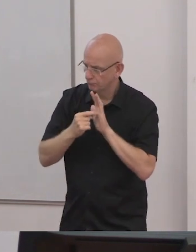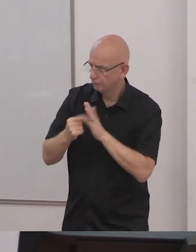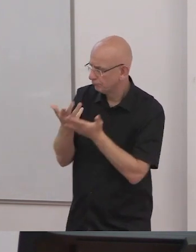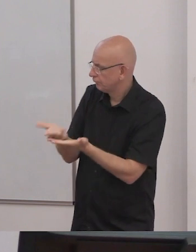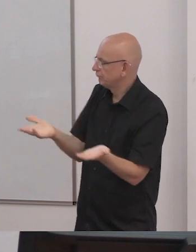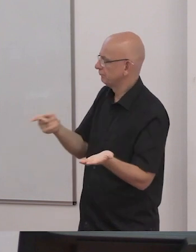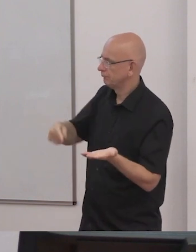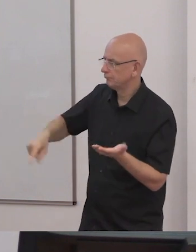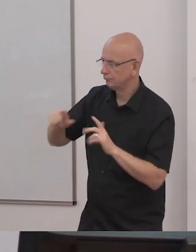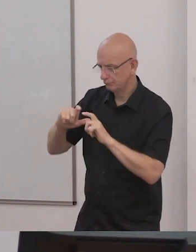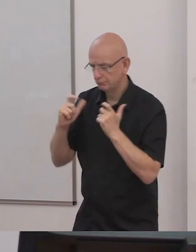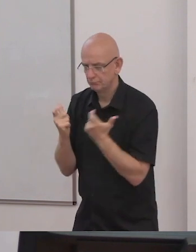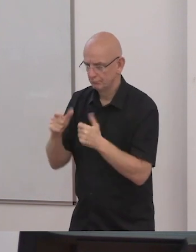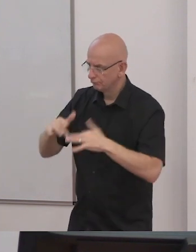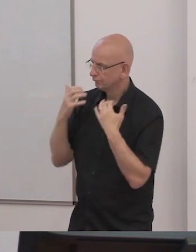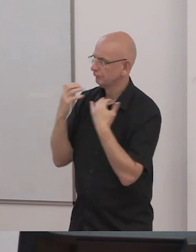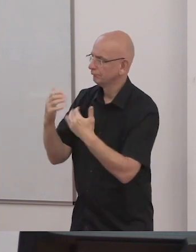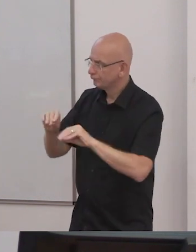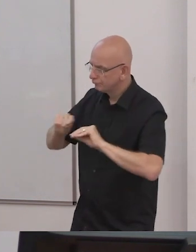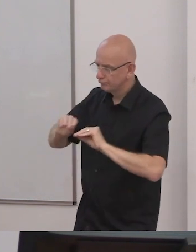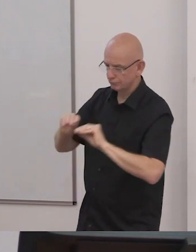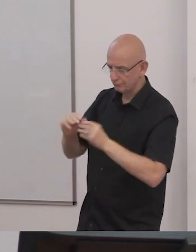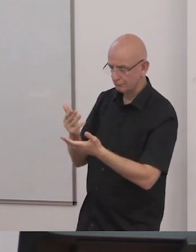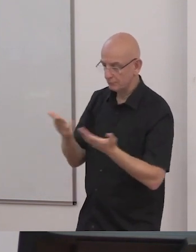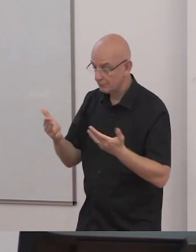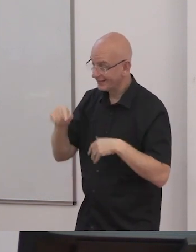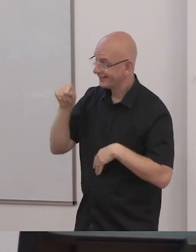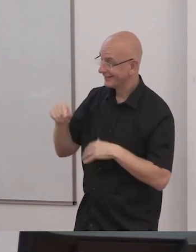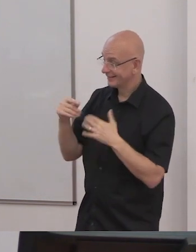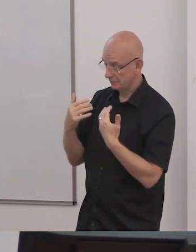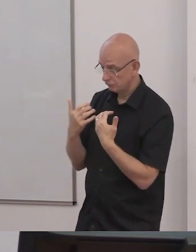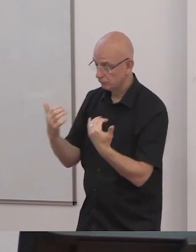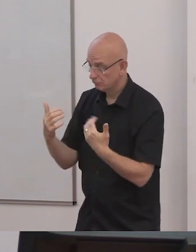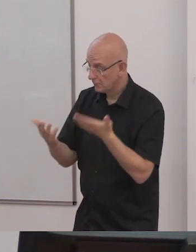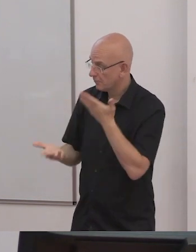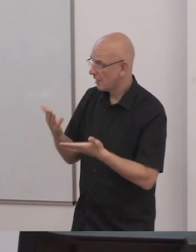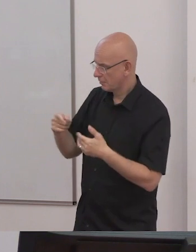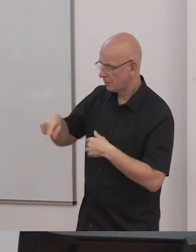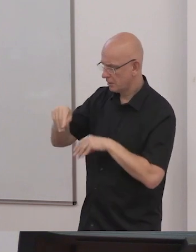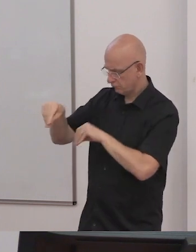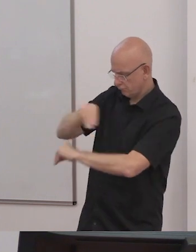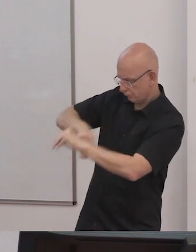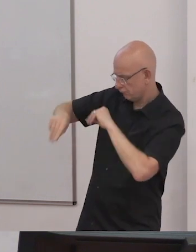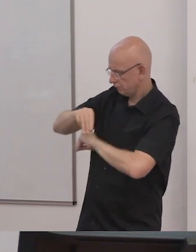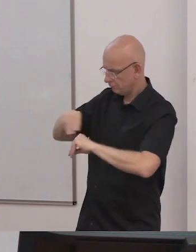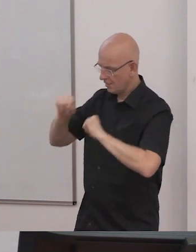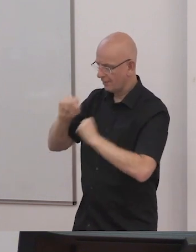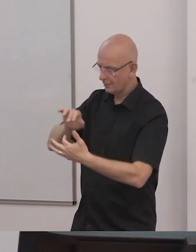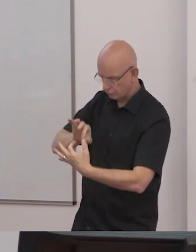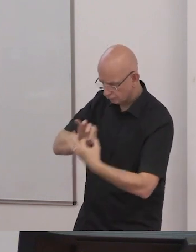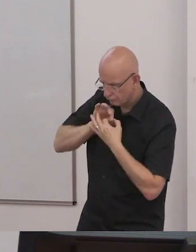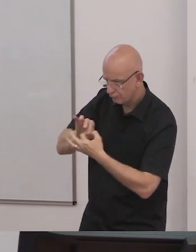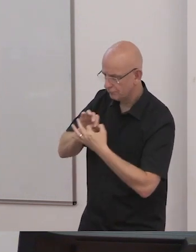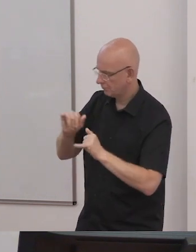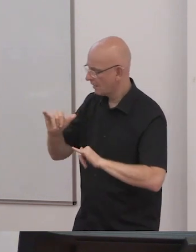with self-access centers for activities such as problem solving reading computer work